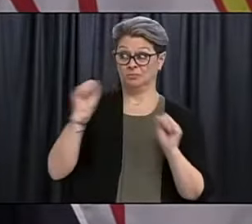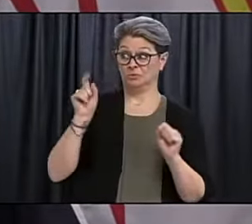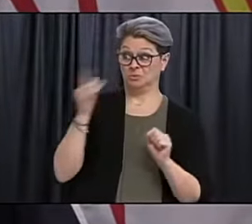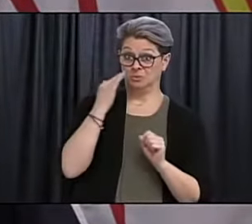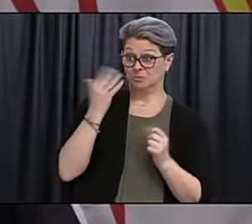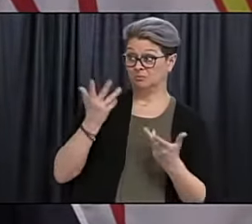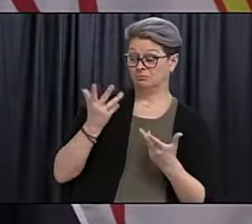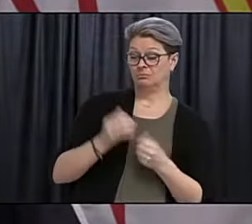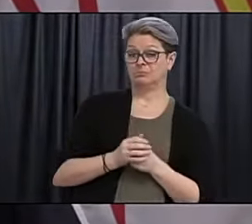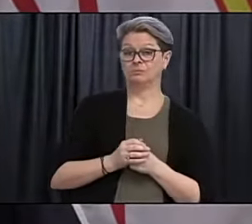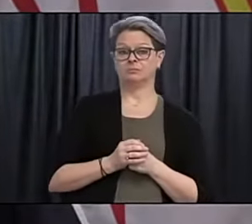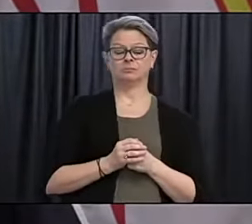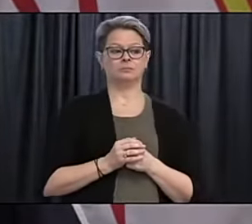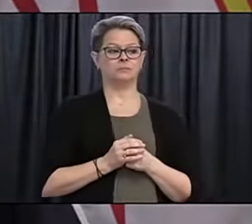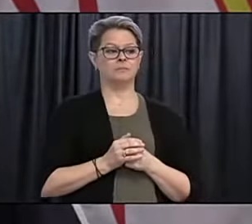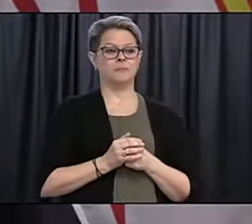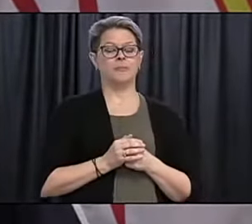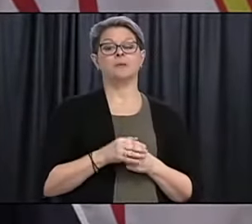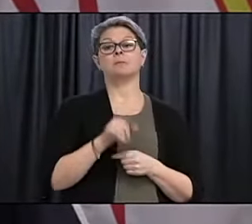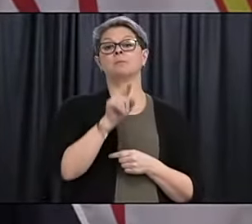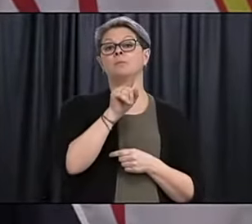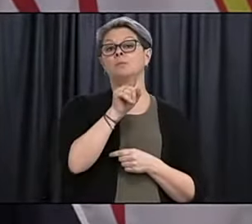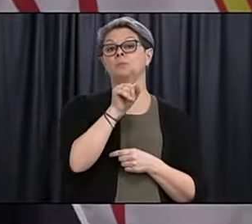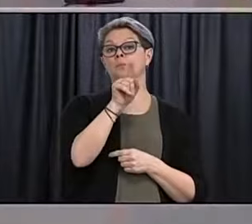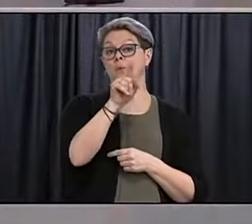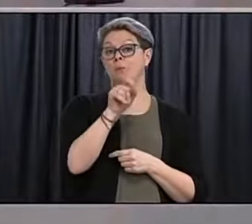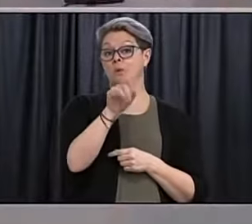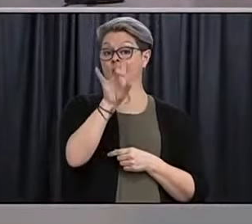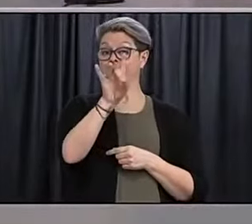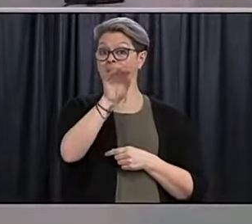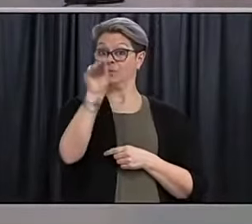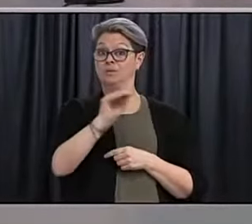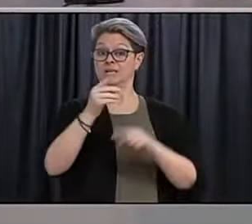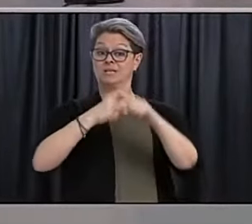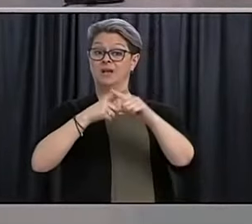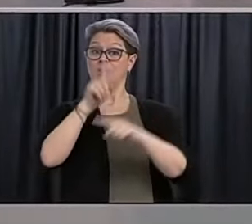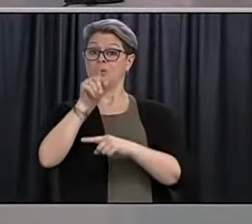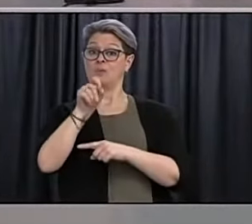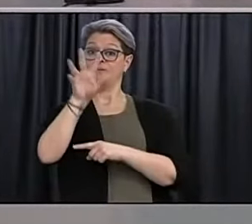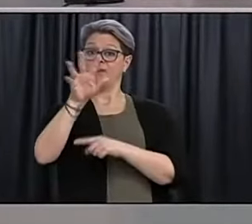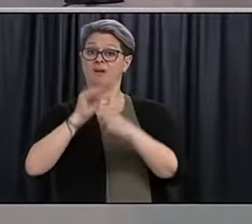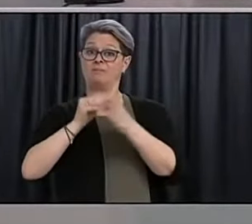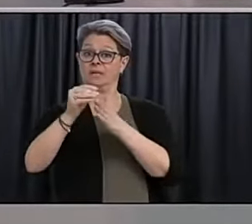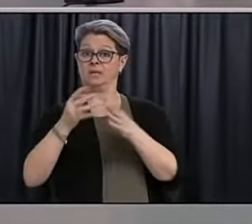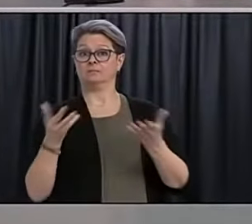off the top of your head. 1.8% times 1.5 million.